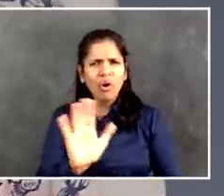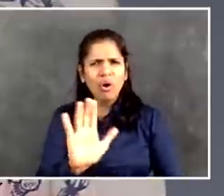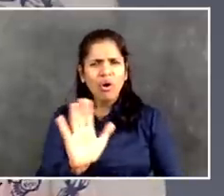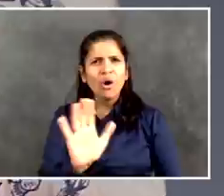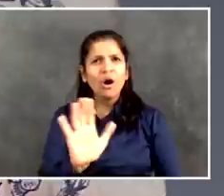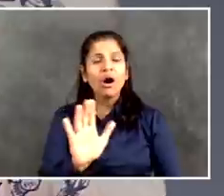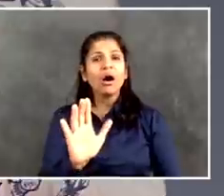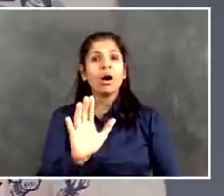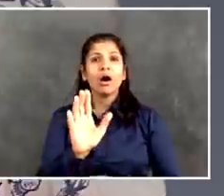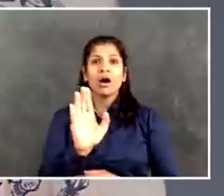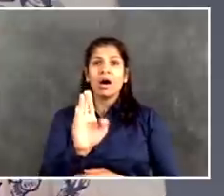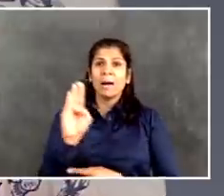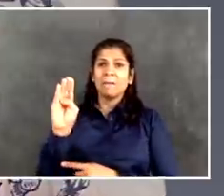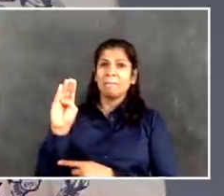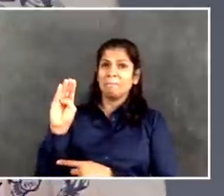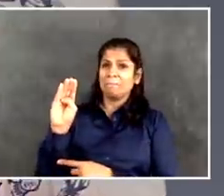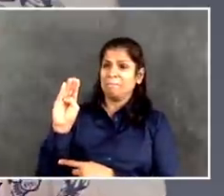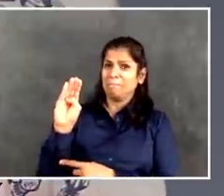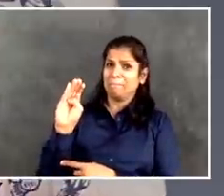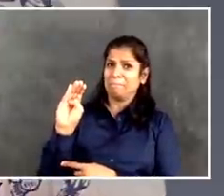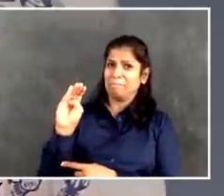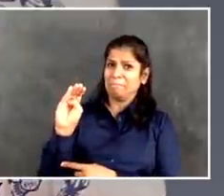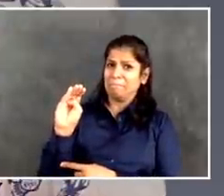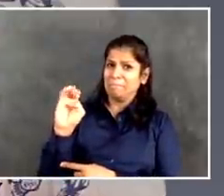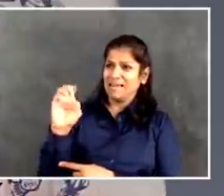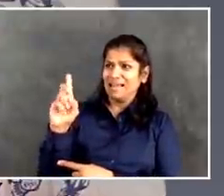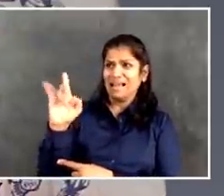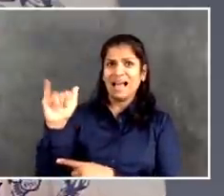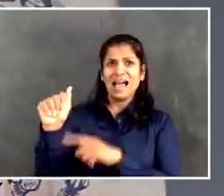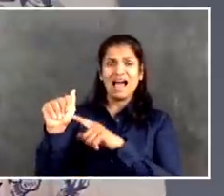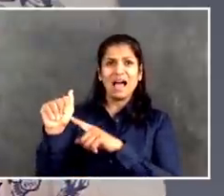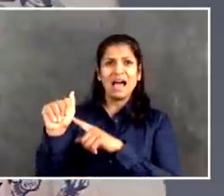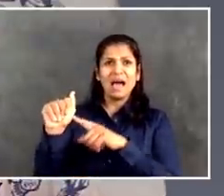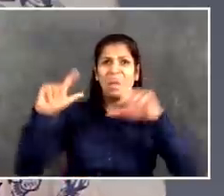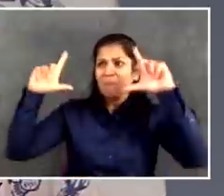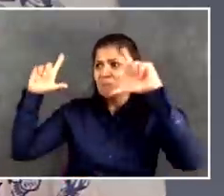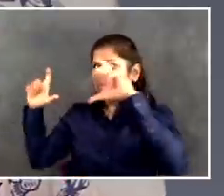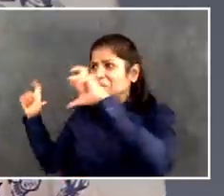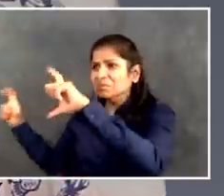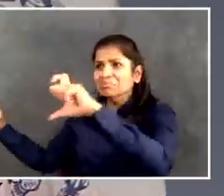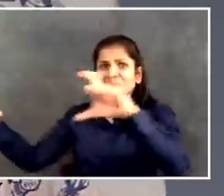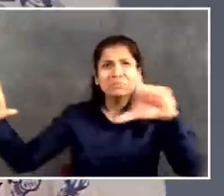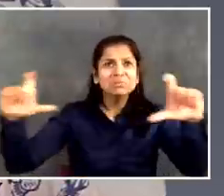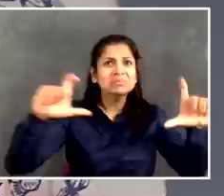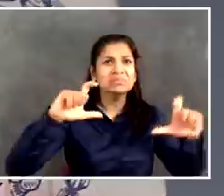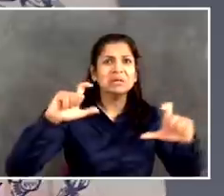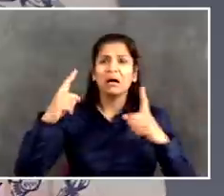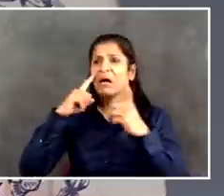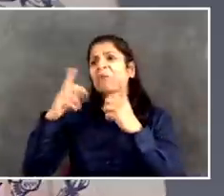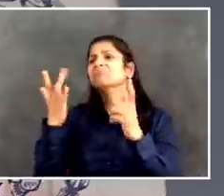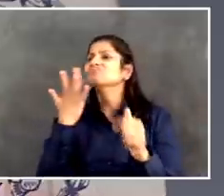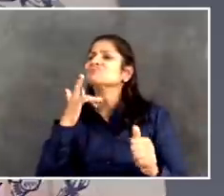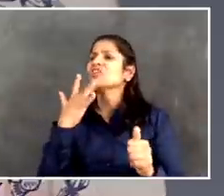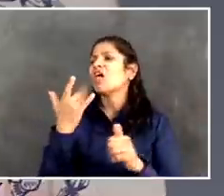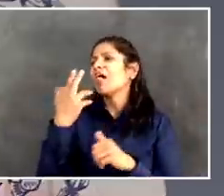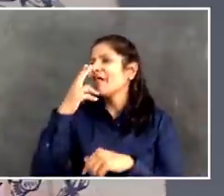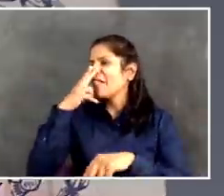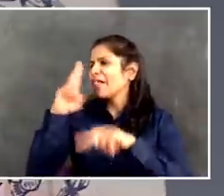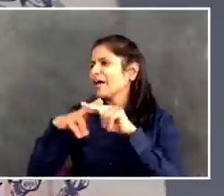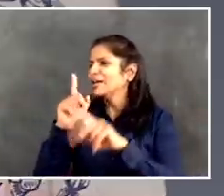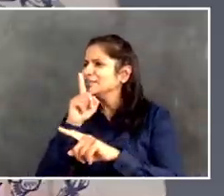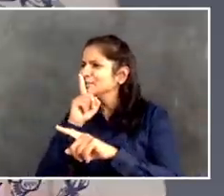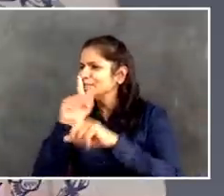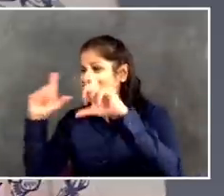just a homelessness. Let's have an honest conversation here. This reality of homelessness in general, homelessness in the subways has been with us for